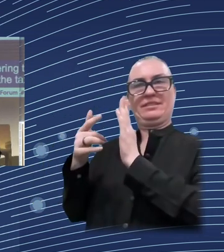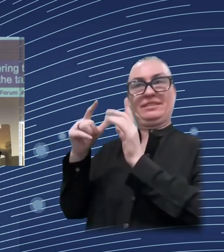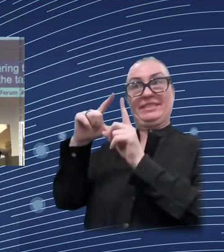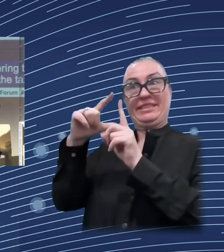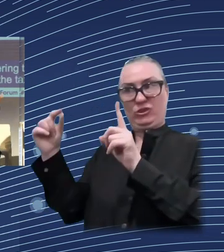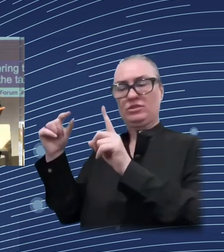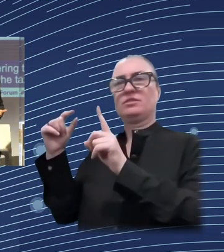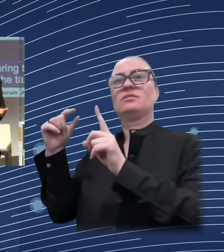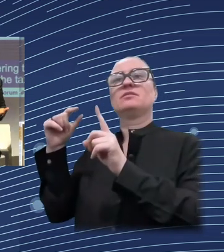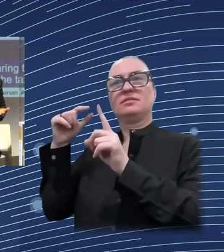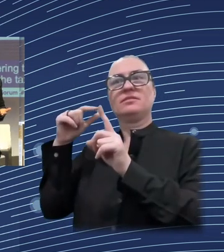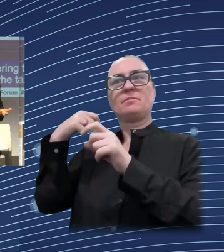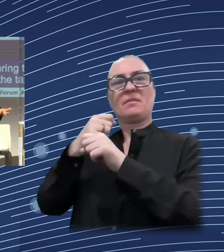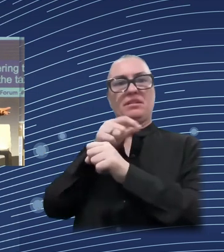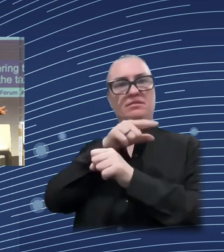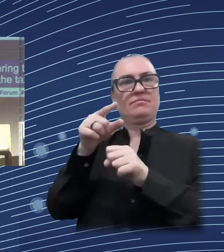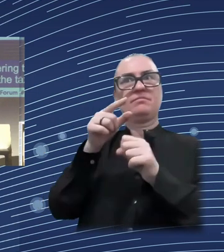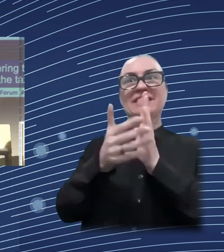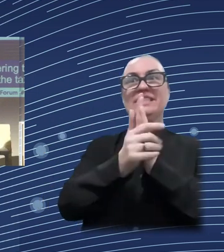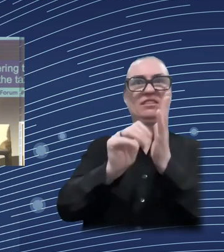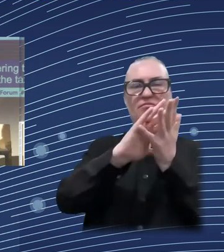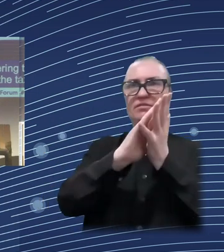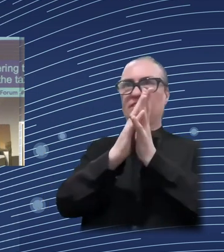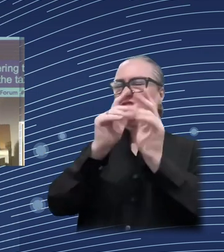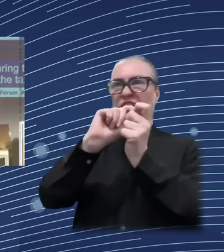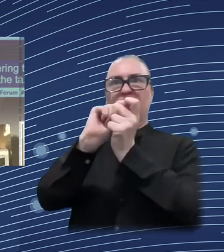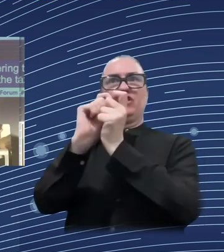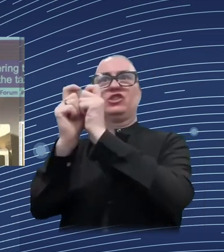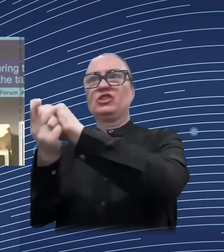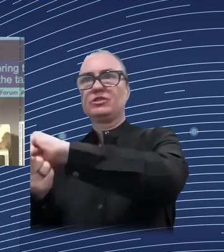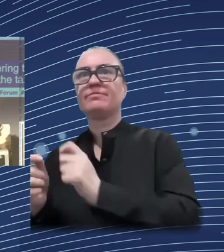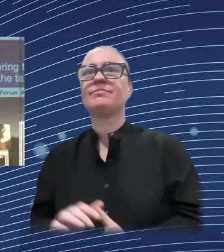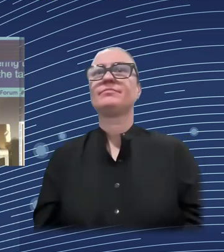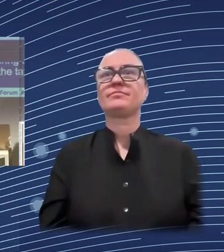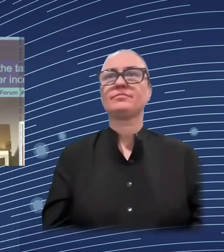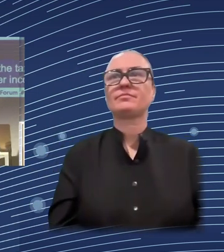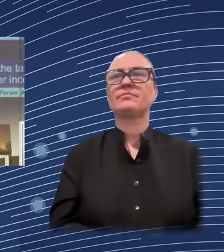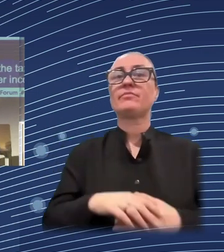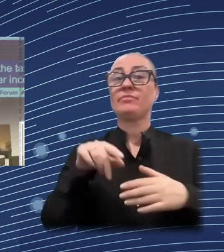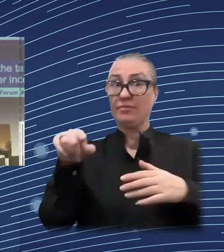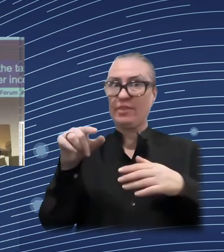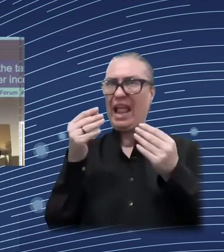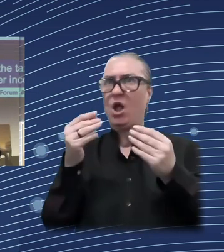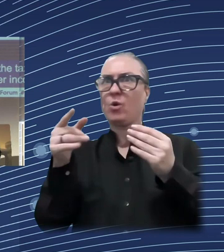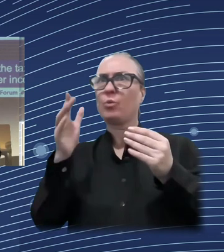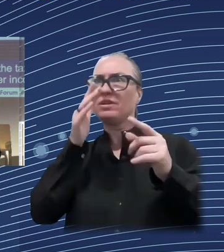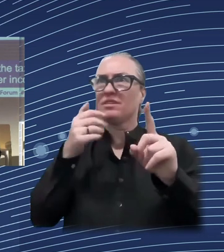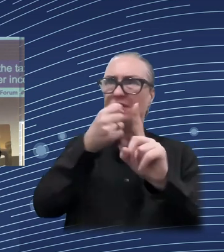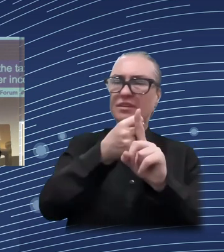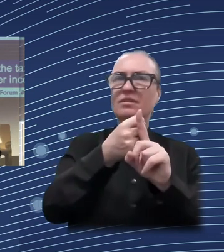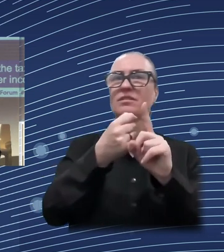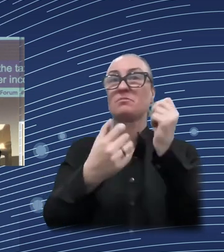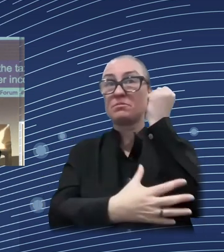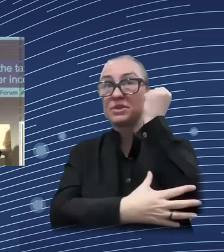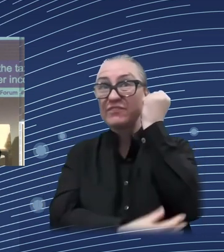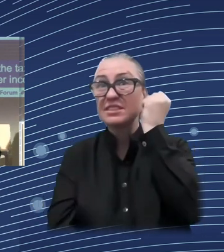which plays automatically. Okay. If you have higher income, you pay higher taxes, you get lower benefits in principle. So